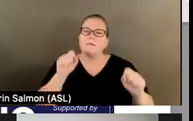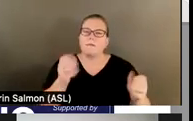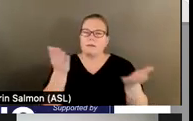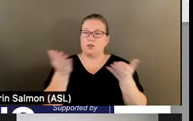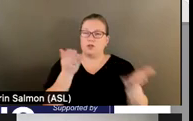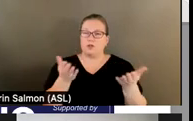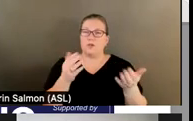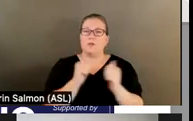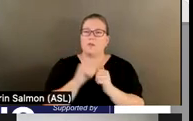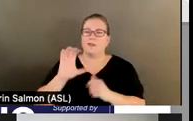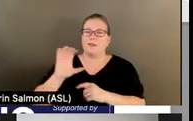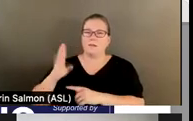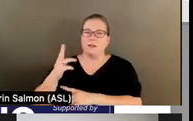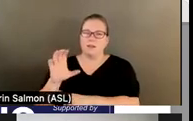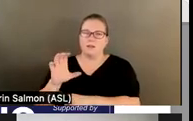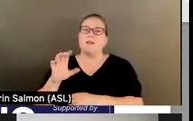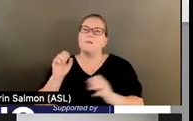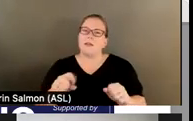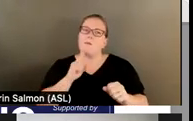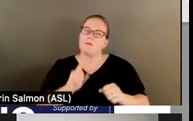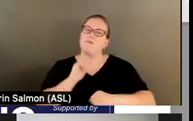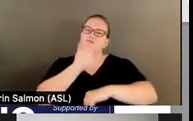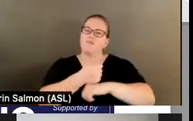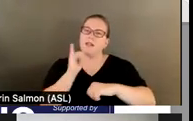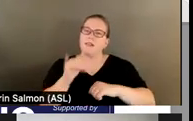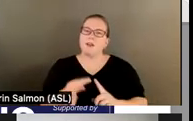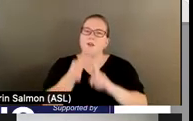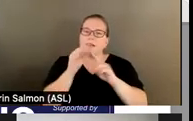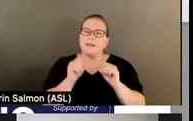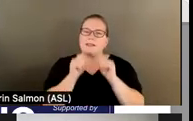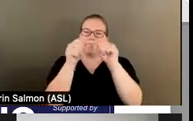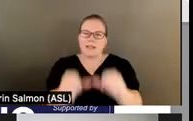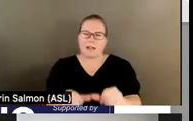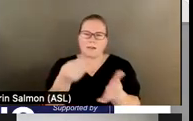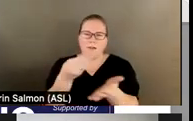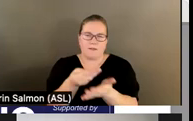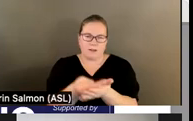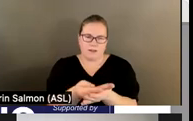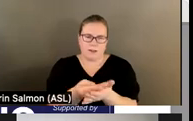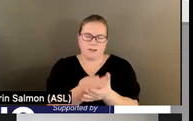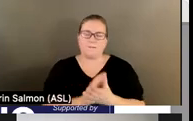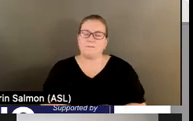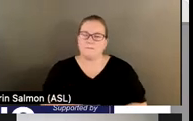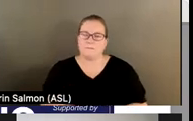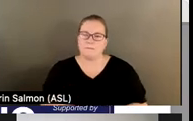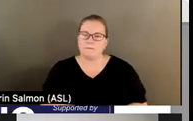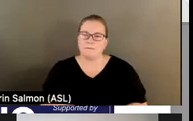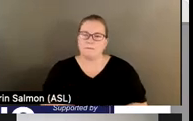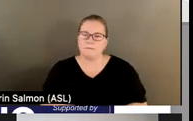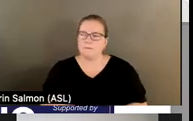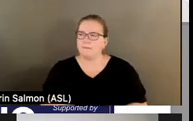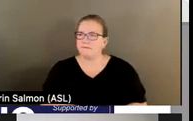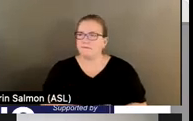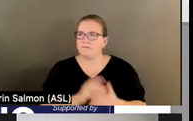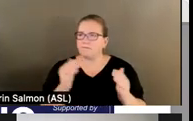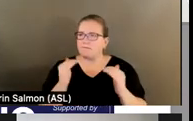model in order to implement that unique and sustainable funding, the prospective payment system. Next slide, please.